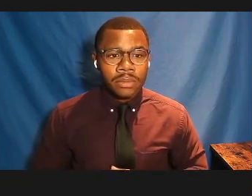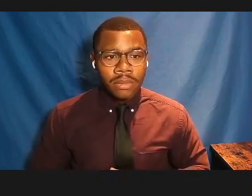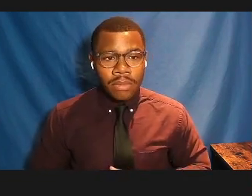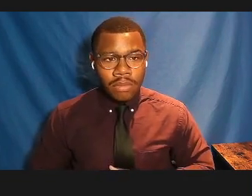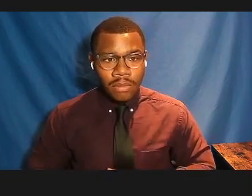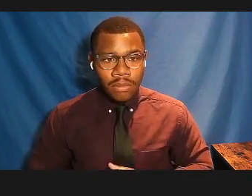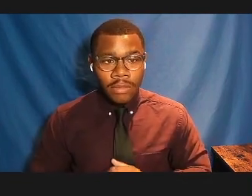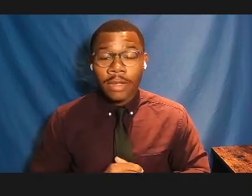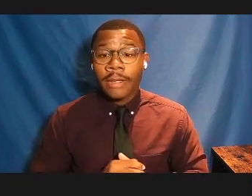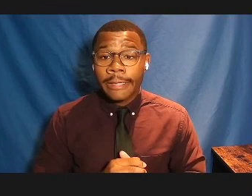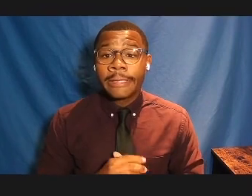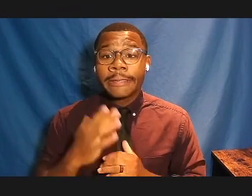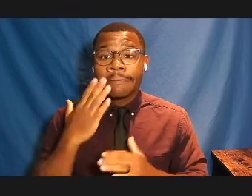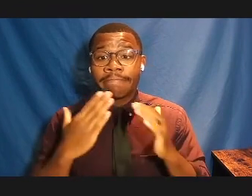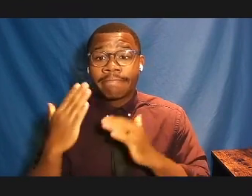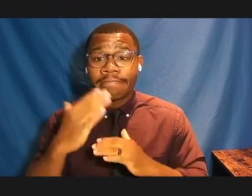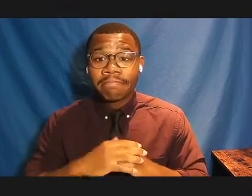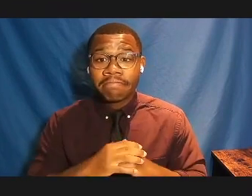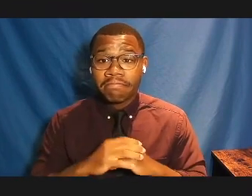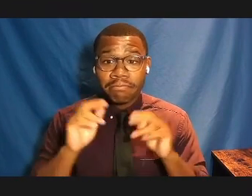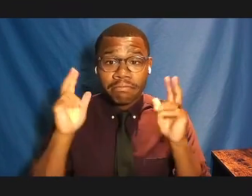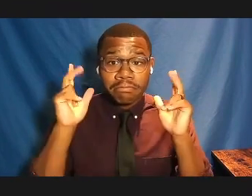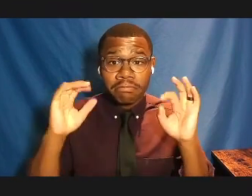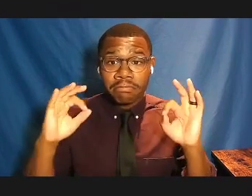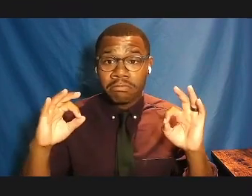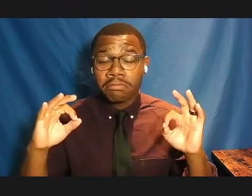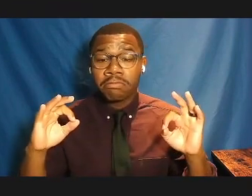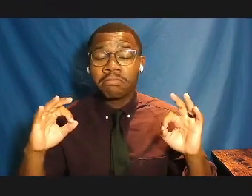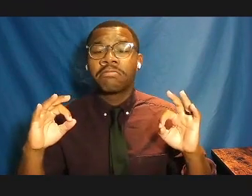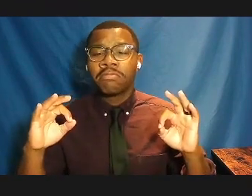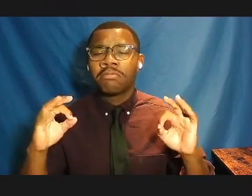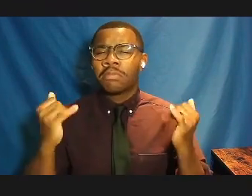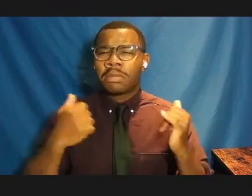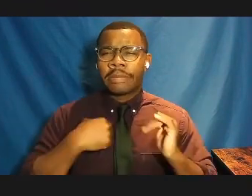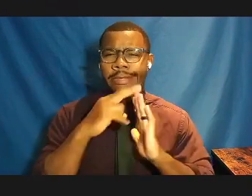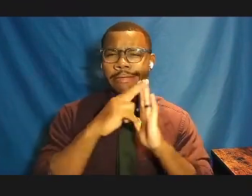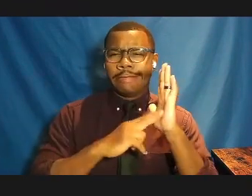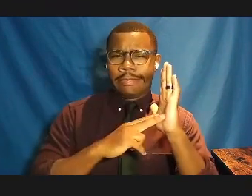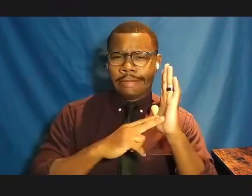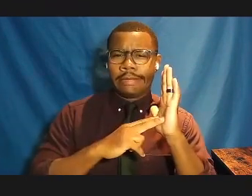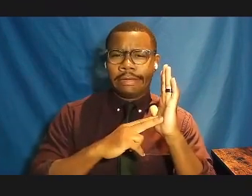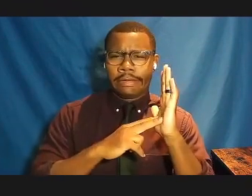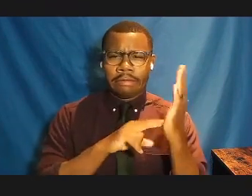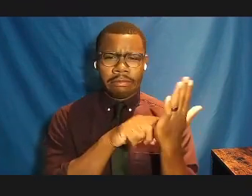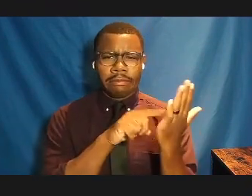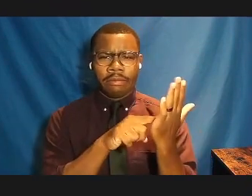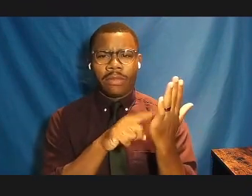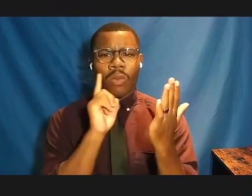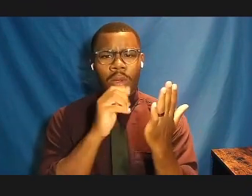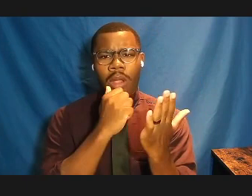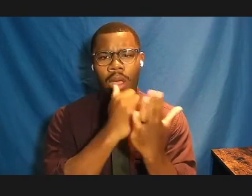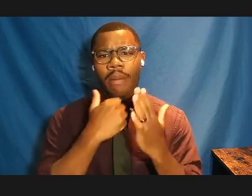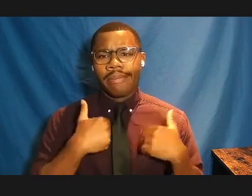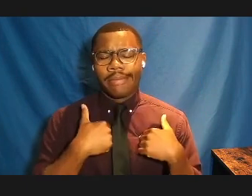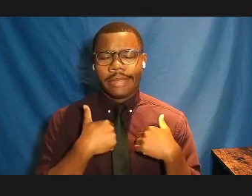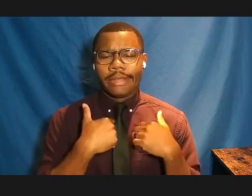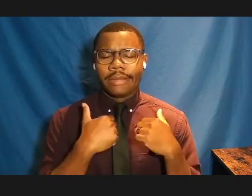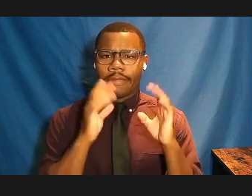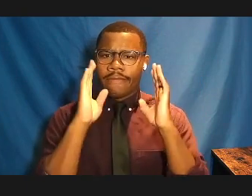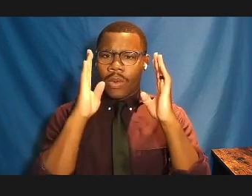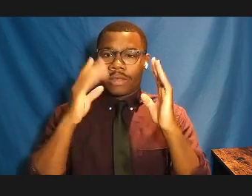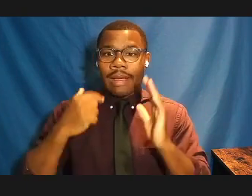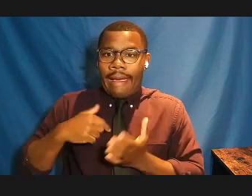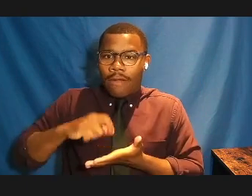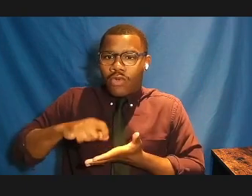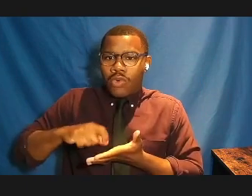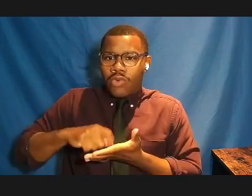Good morning. Can you hear me? So I'm going to read something I wrote to help me focus. And this first part is from, I heard on NPR this